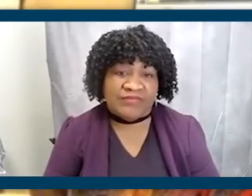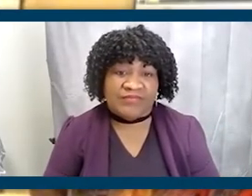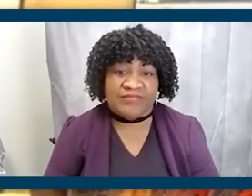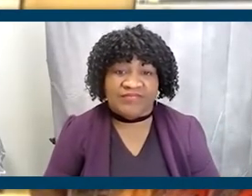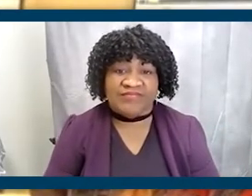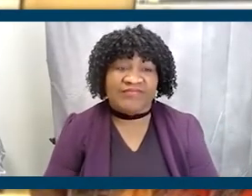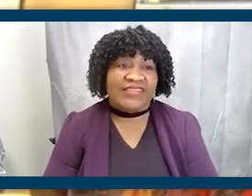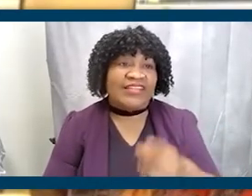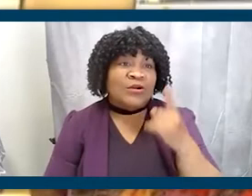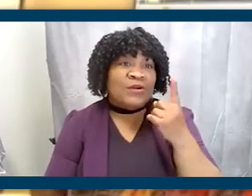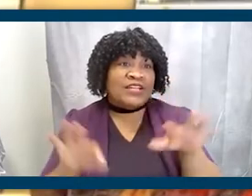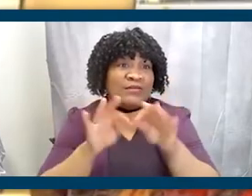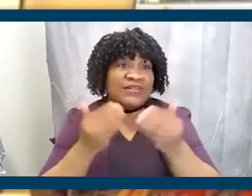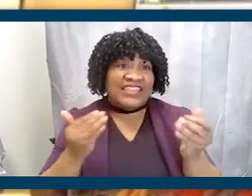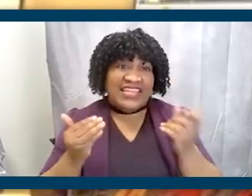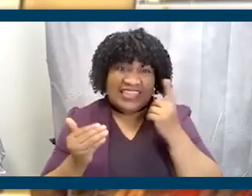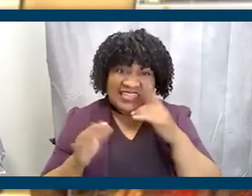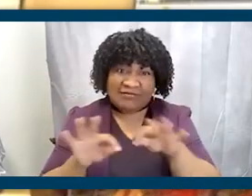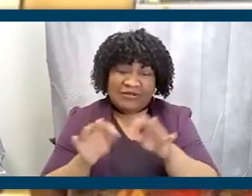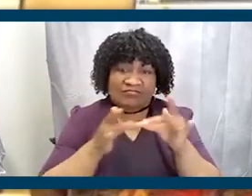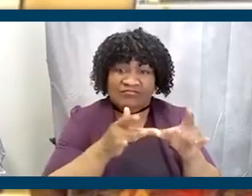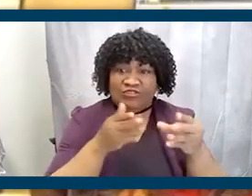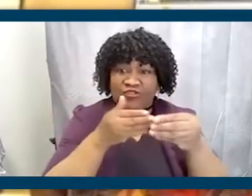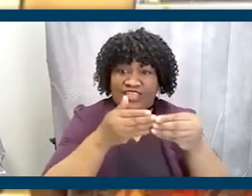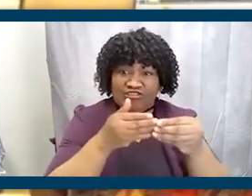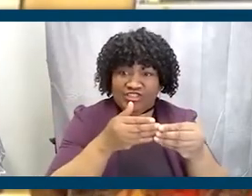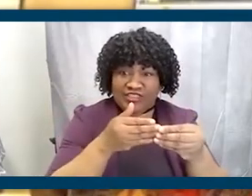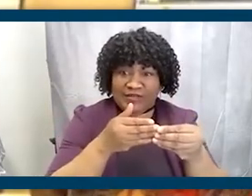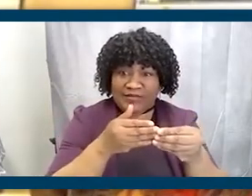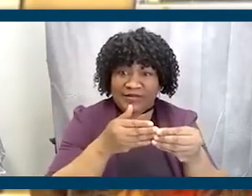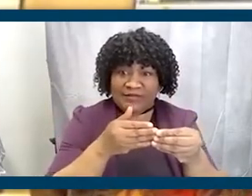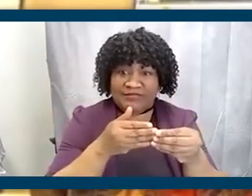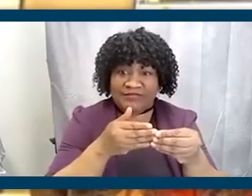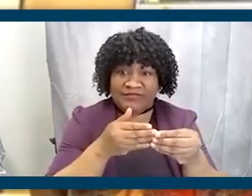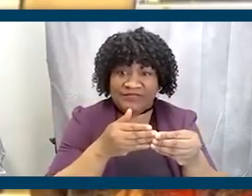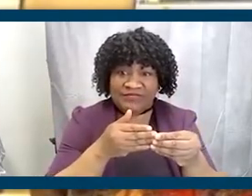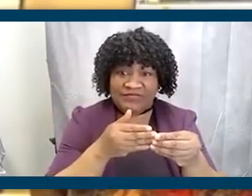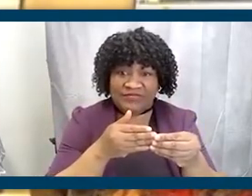You know, one of the things I think that's critical in leadership, um, and, um,